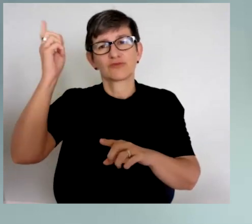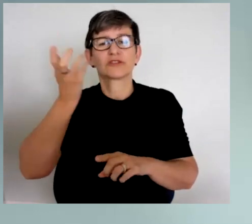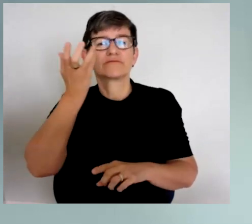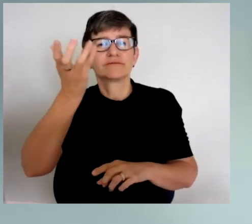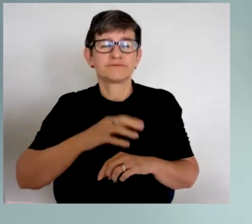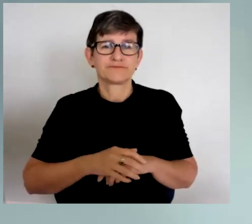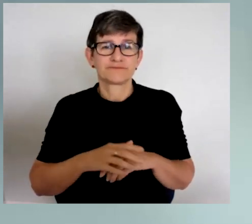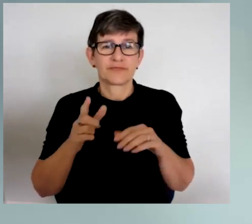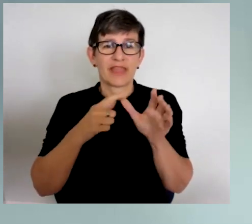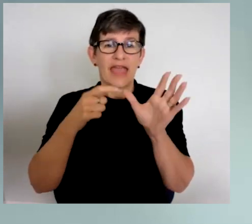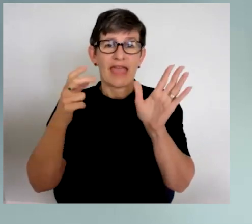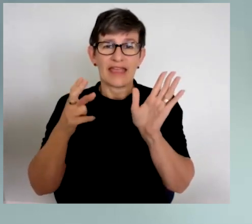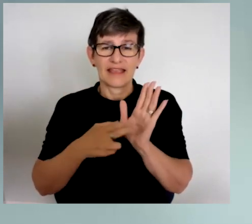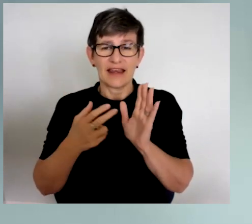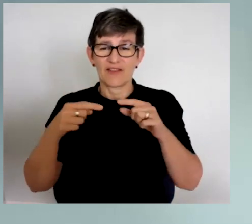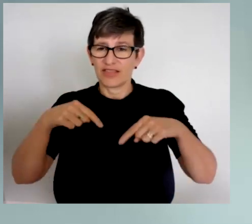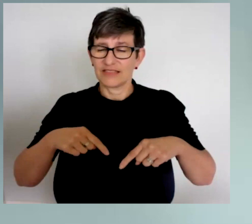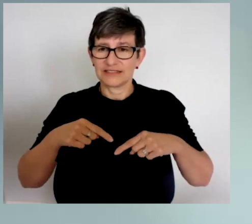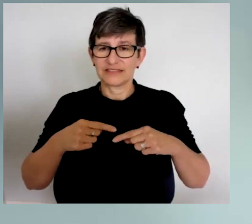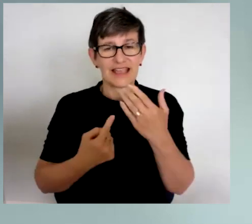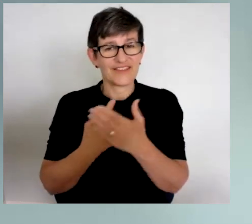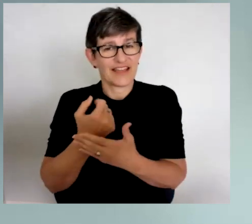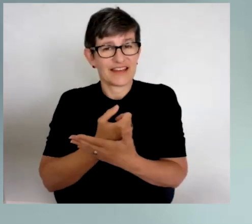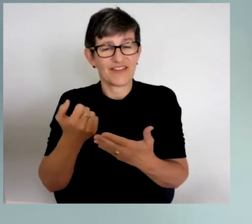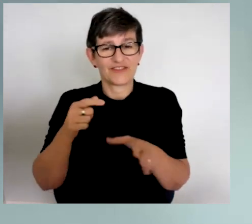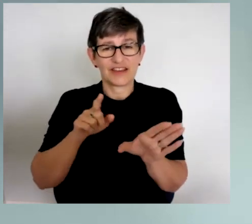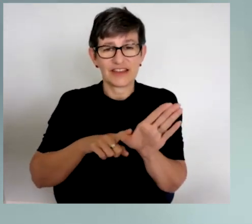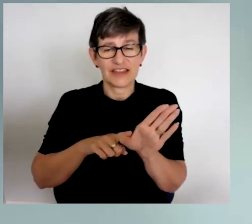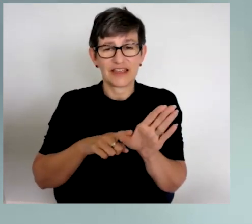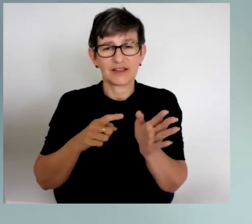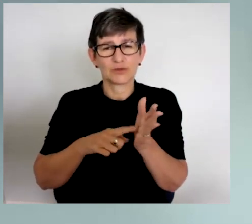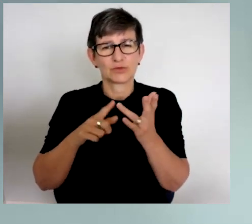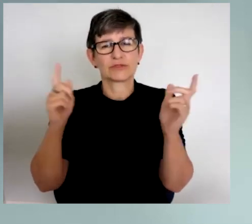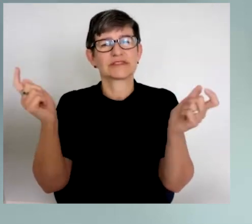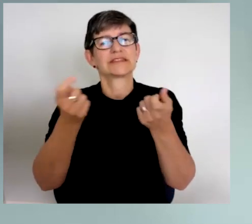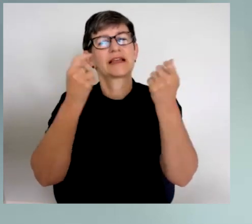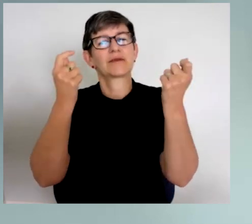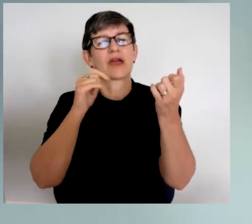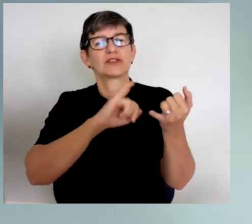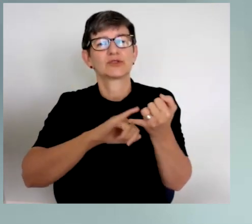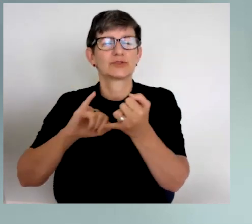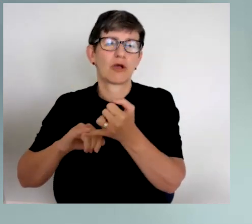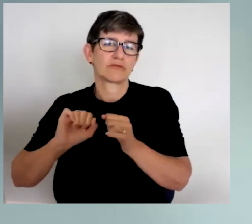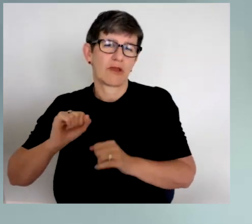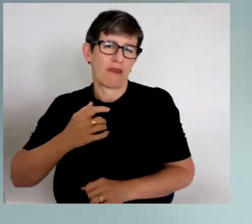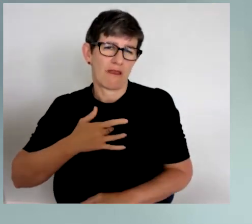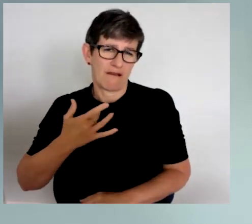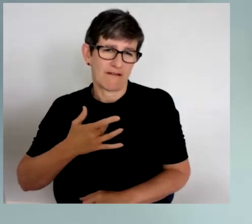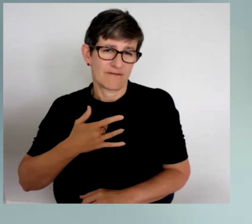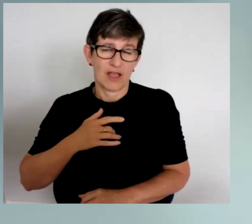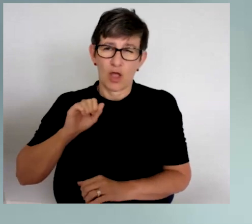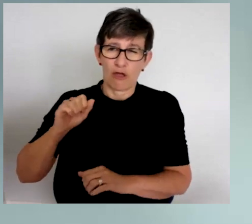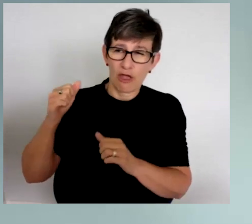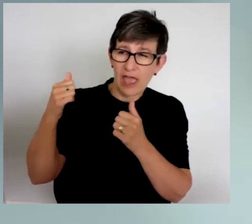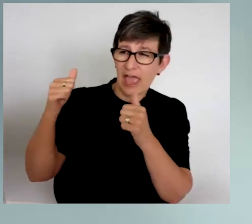ACAN holds this annual event as a way to celebrate Sue Salthouse's life and achievements